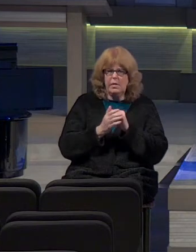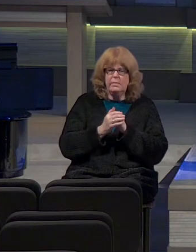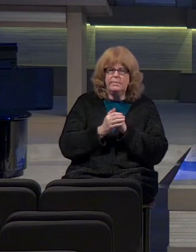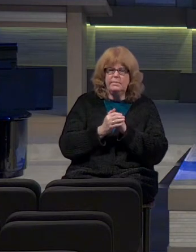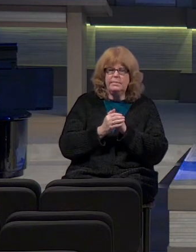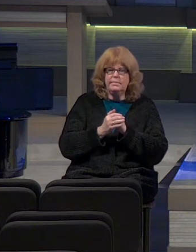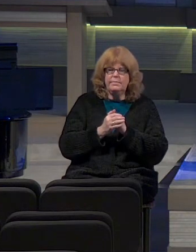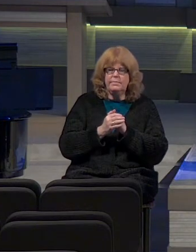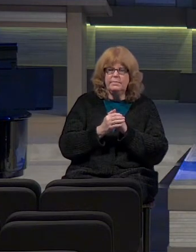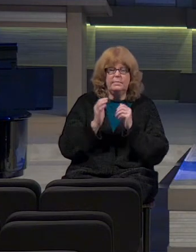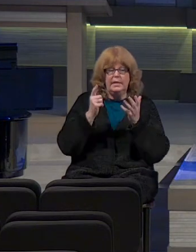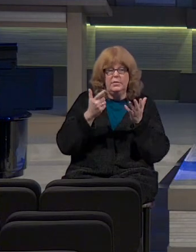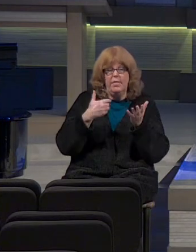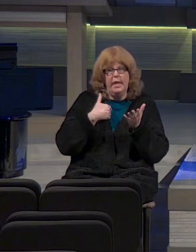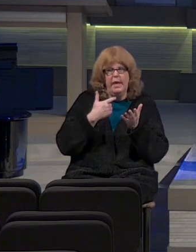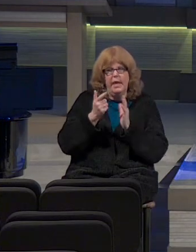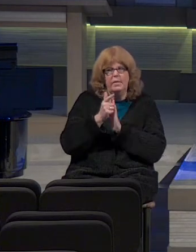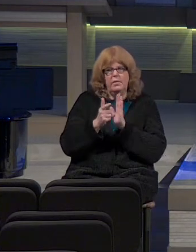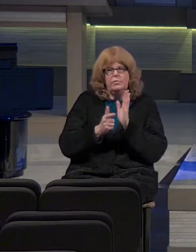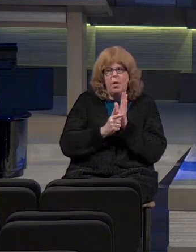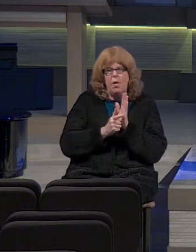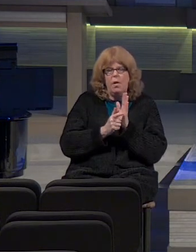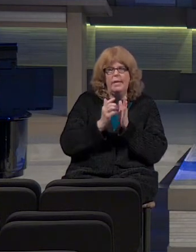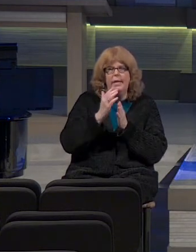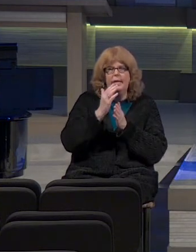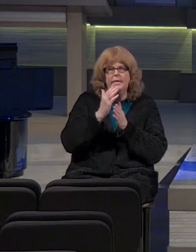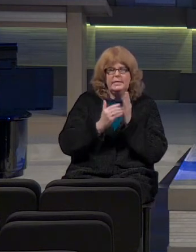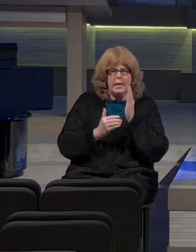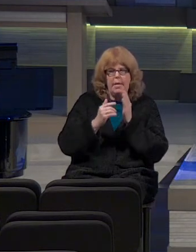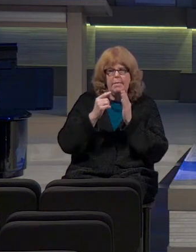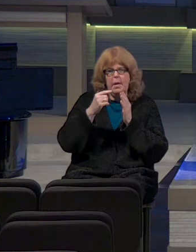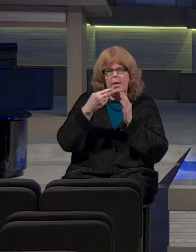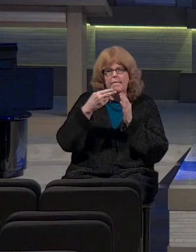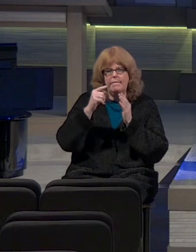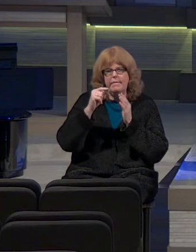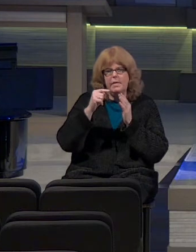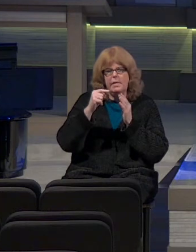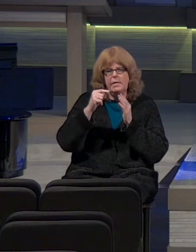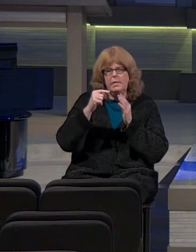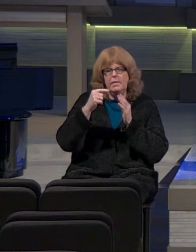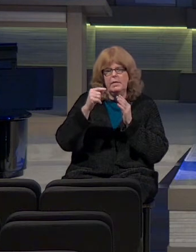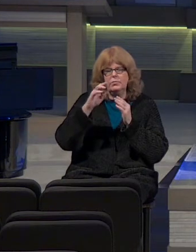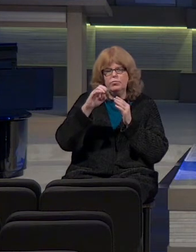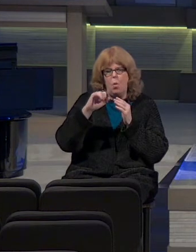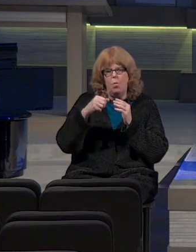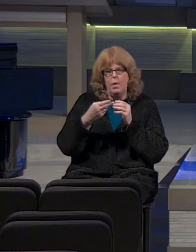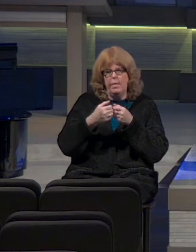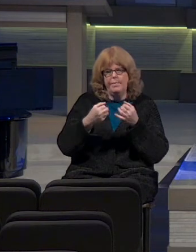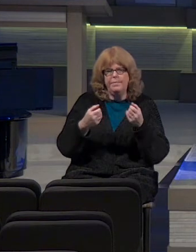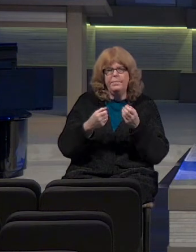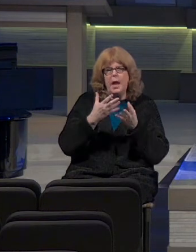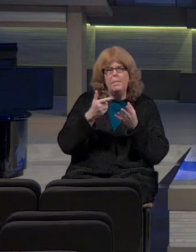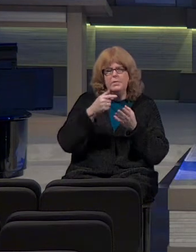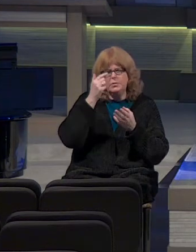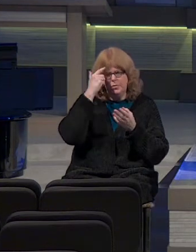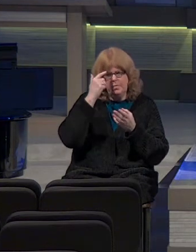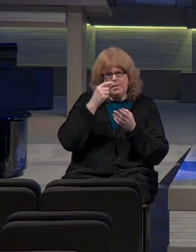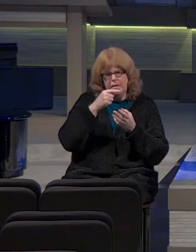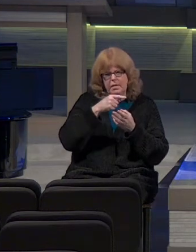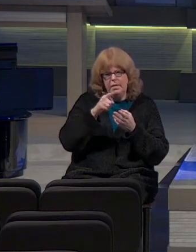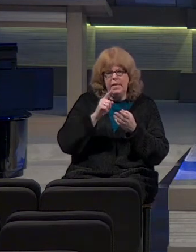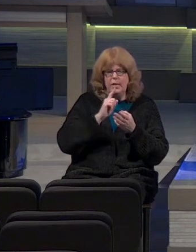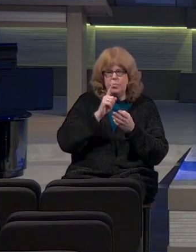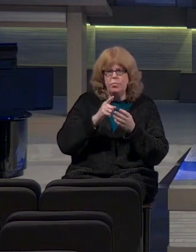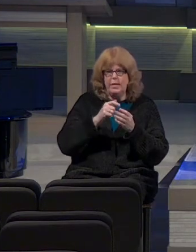Which is all they would have, right? The law and some of Haftorah. How much do you think they know it? How much do you think they live